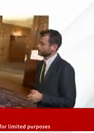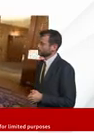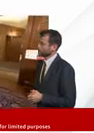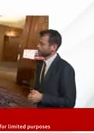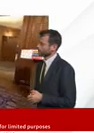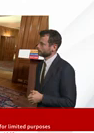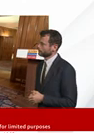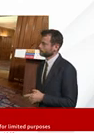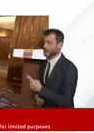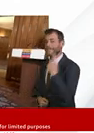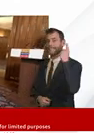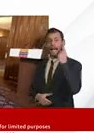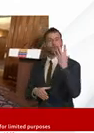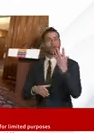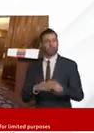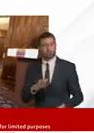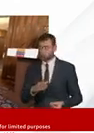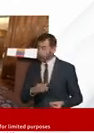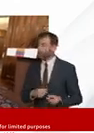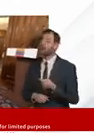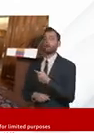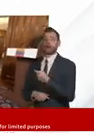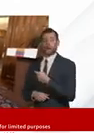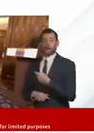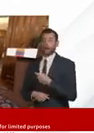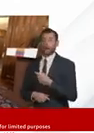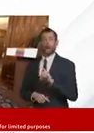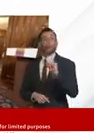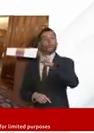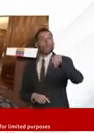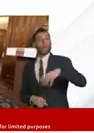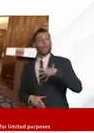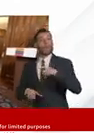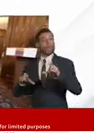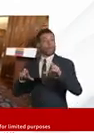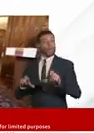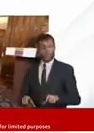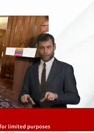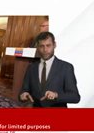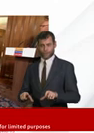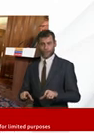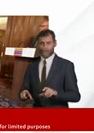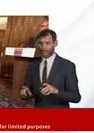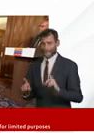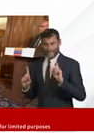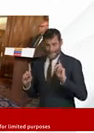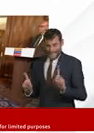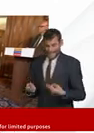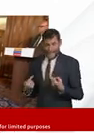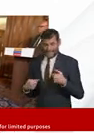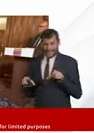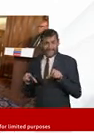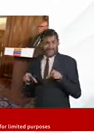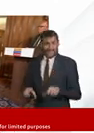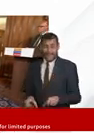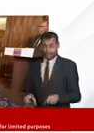can it be insensible that people who want to stay at home can't and risk the sack if they do